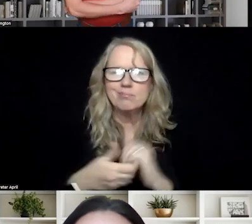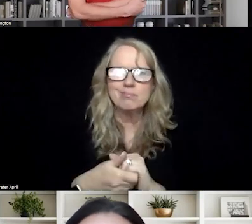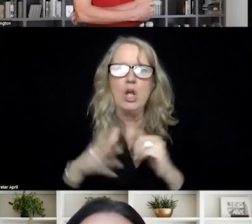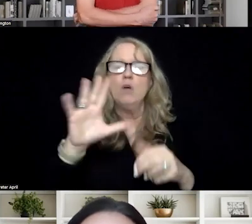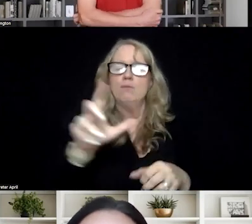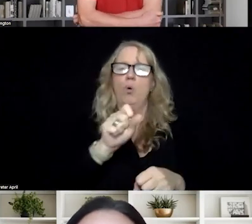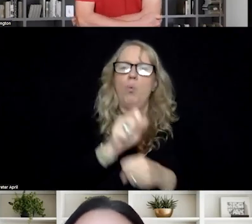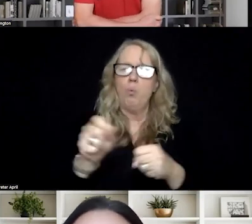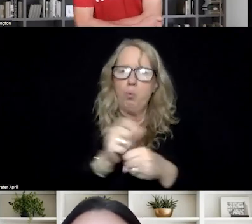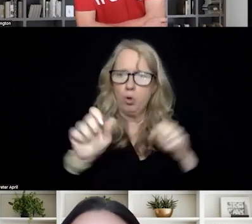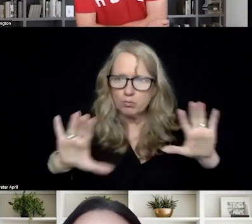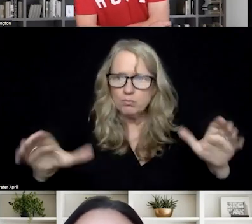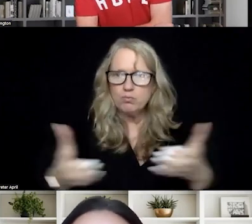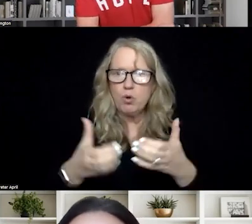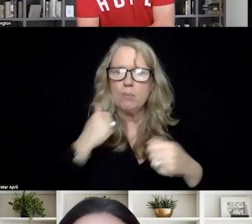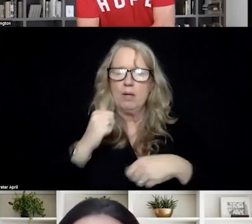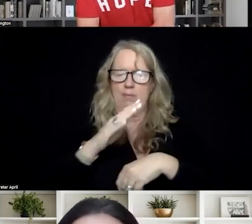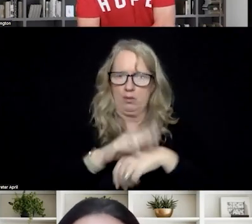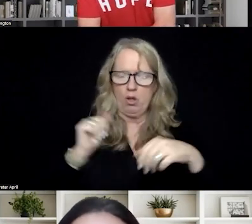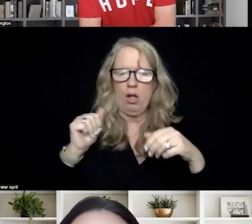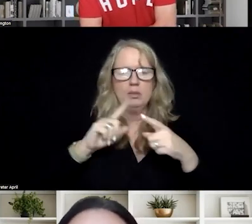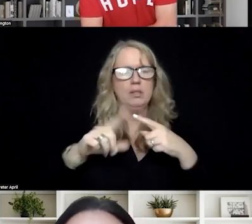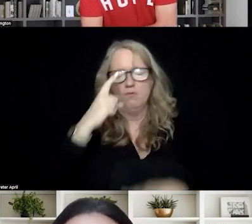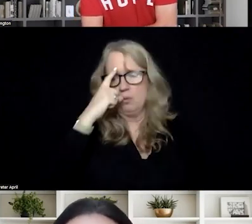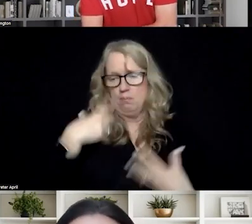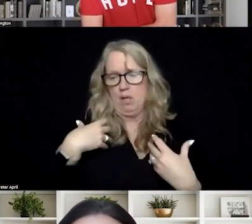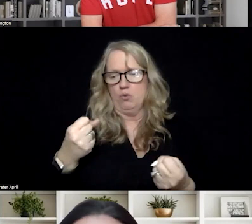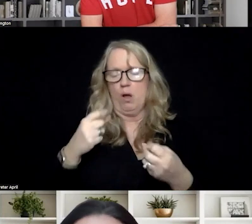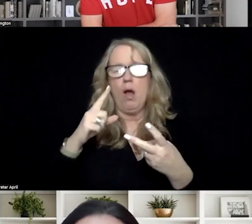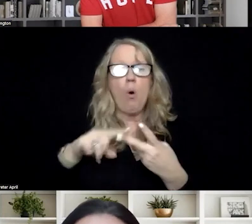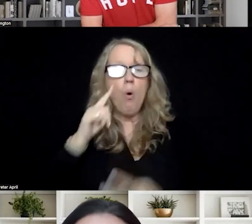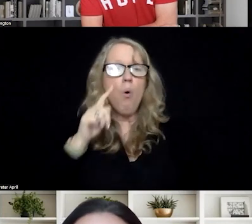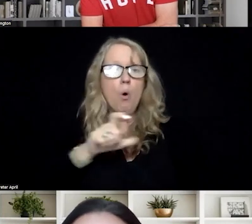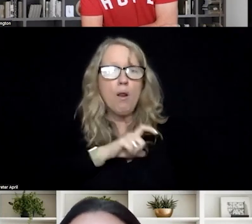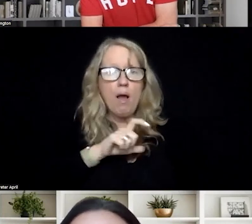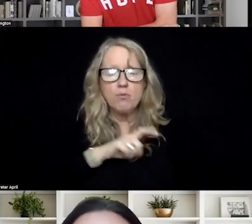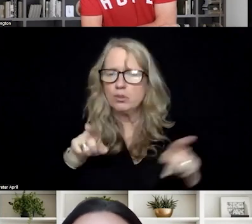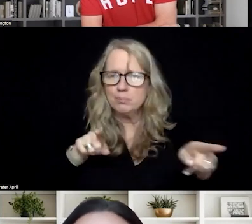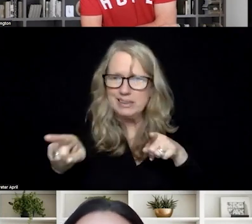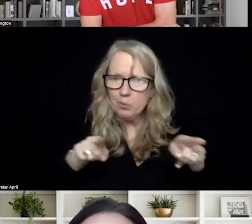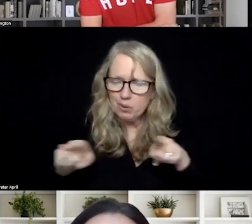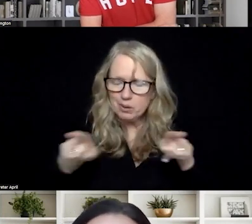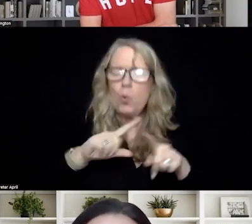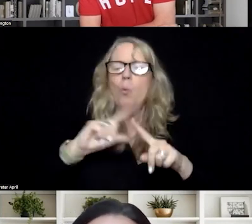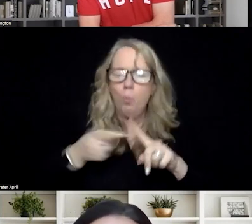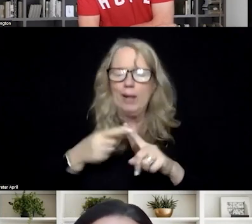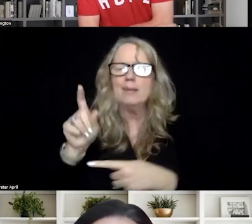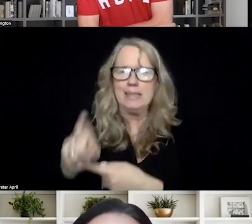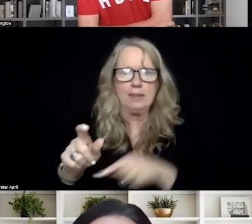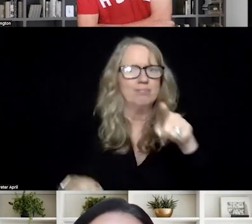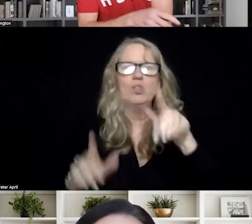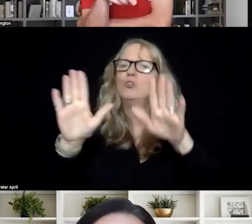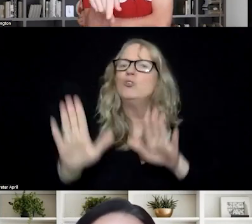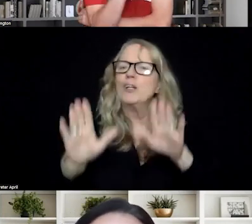workforce could really be called upon by either the mental health or law enforcement systems when needed. Terrific,